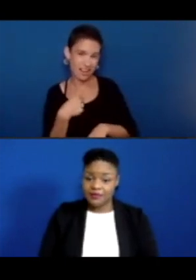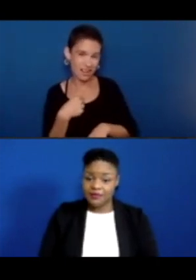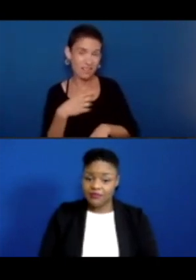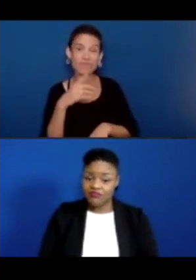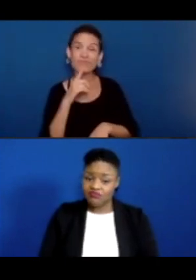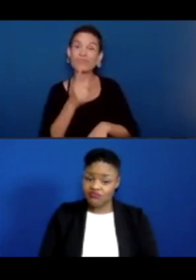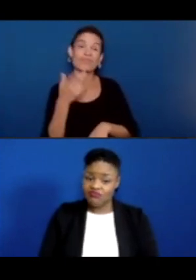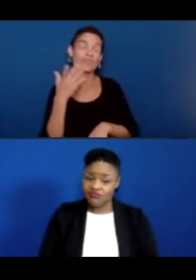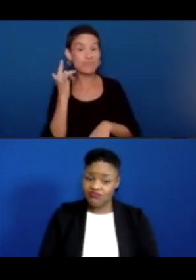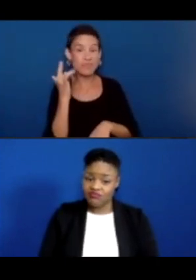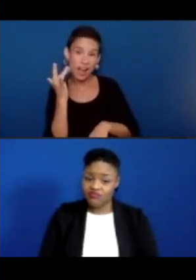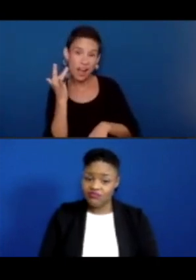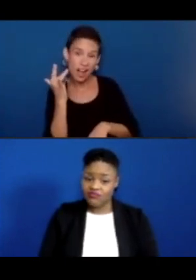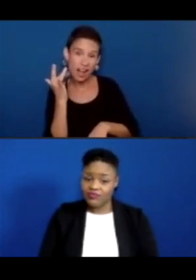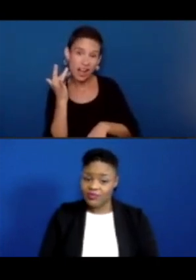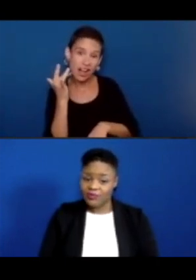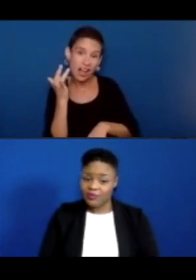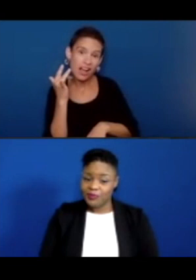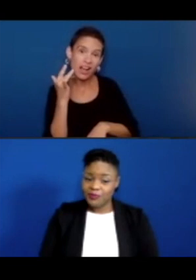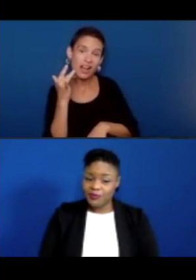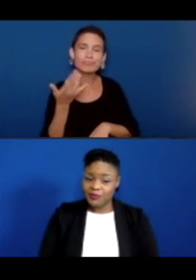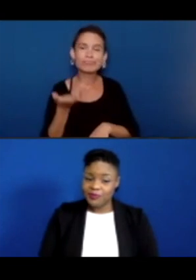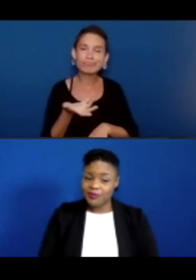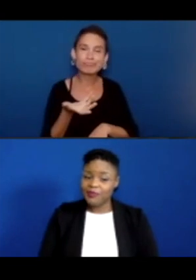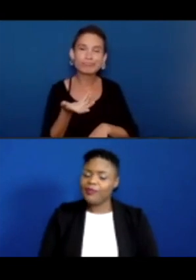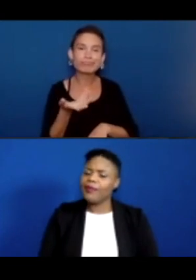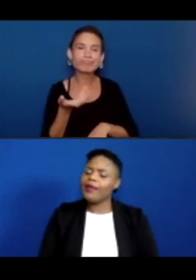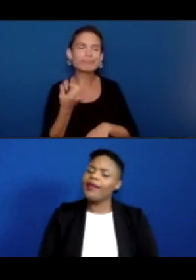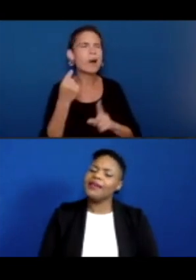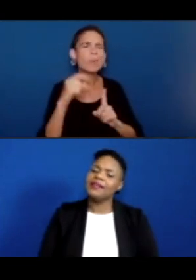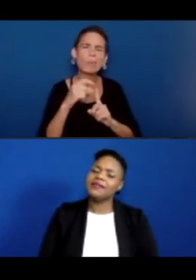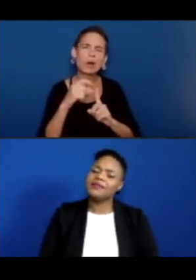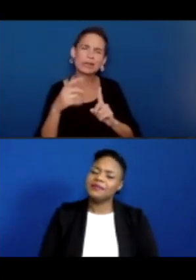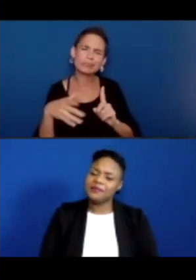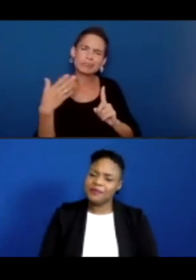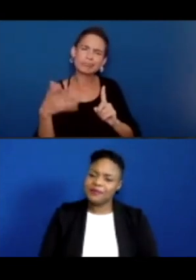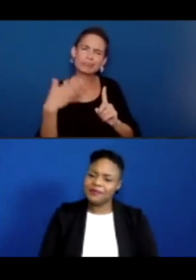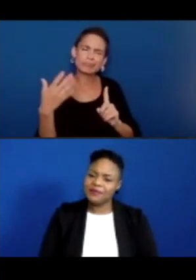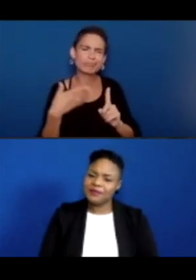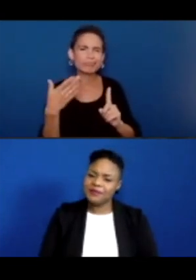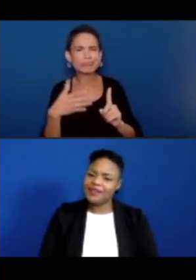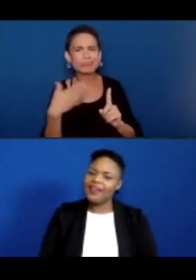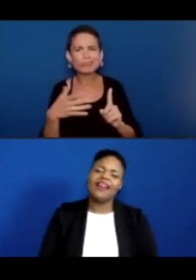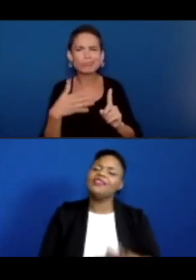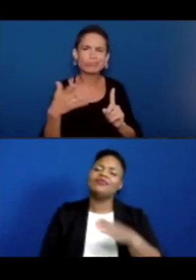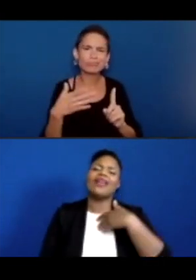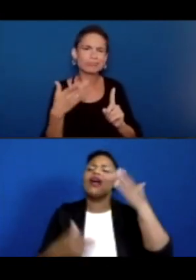it's really, what's that word again? I don't know what you're trying to say.